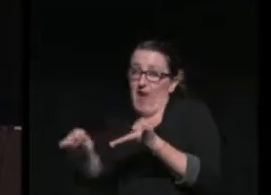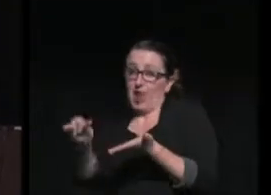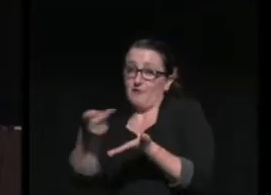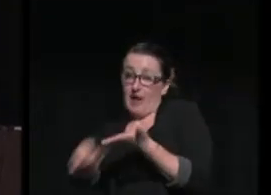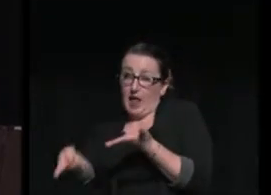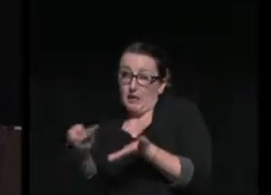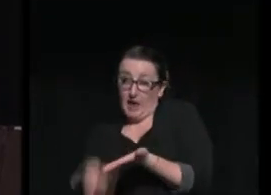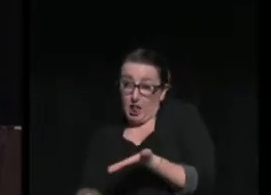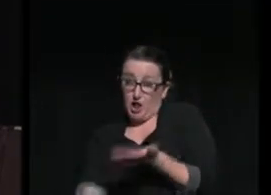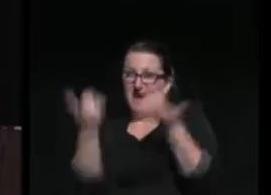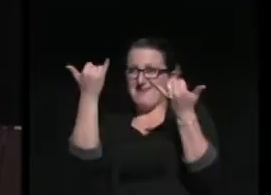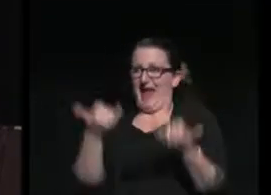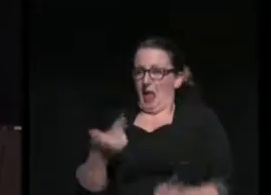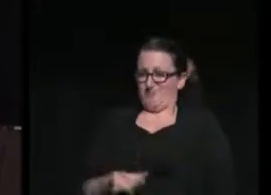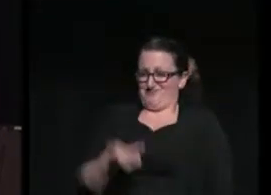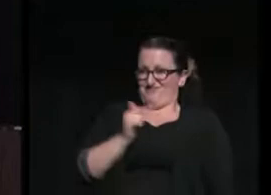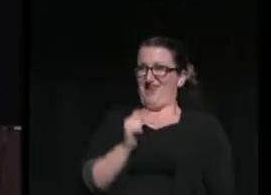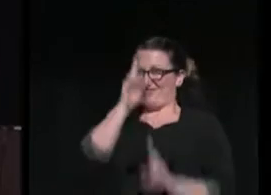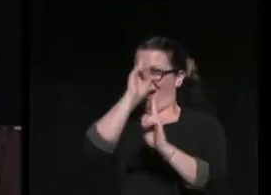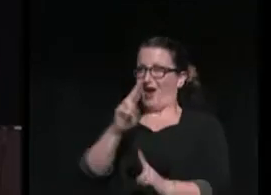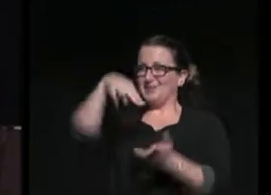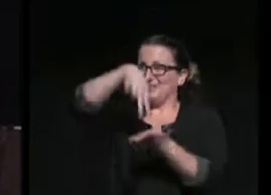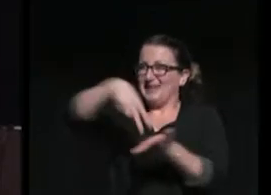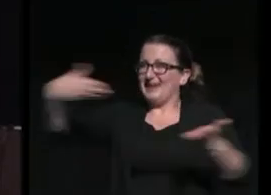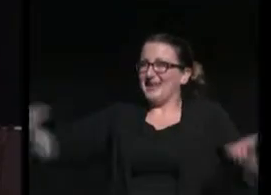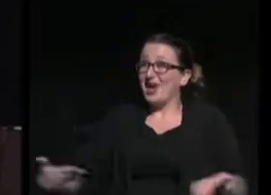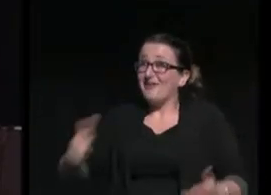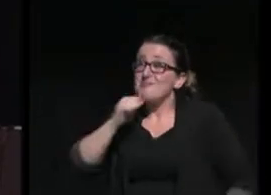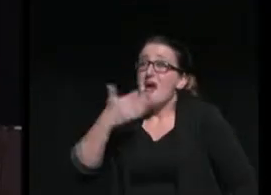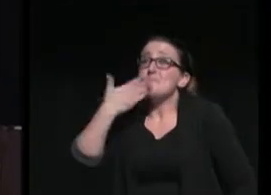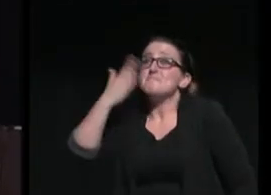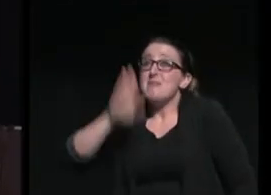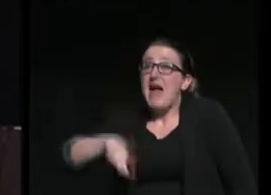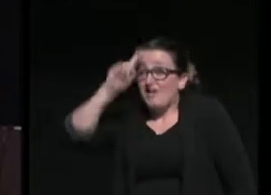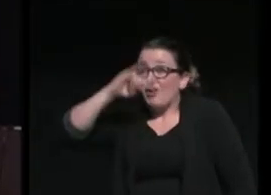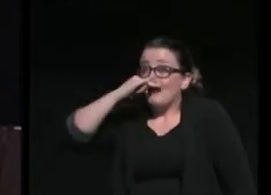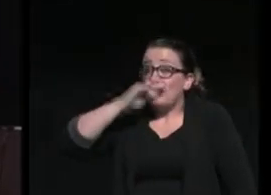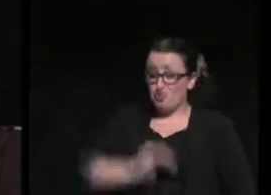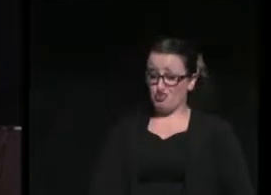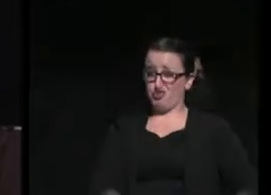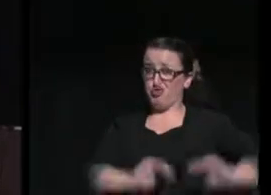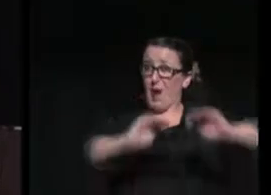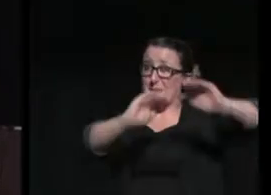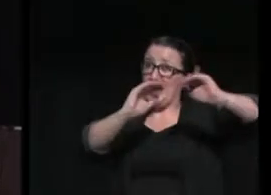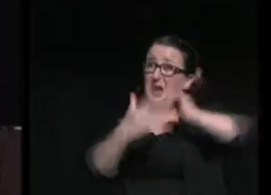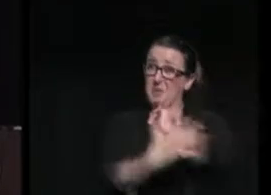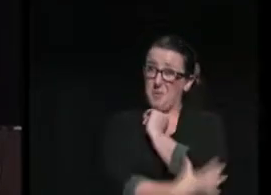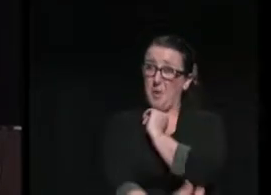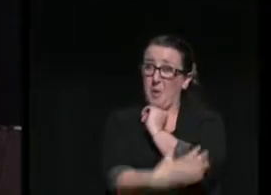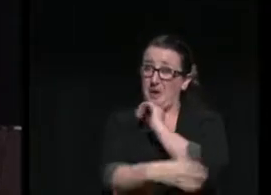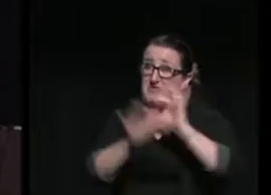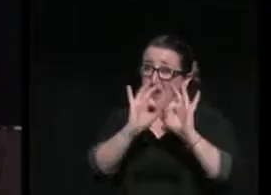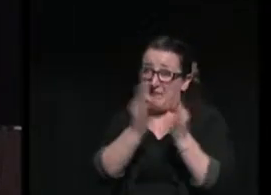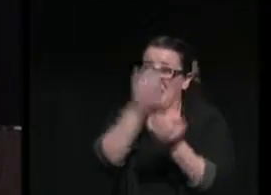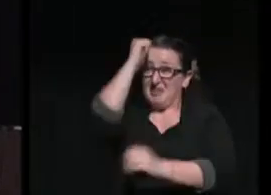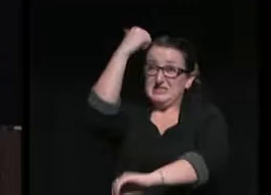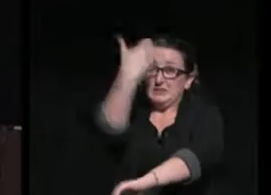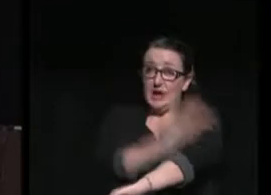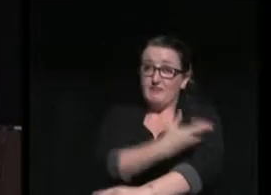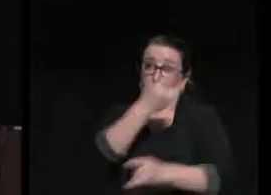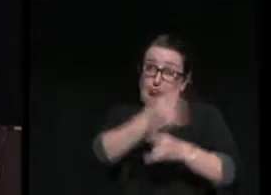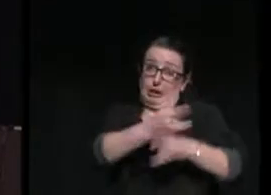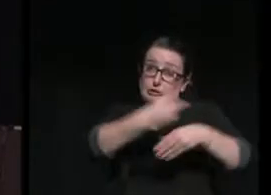stage. Not bad for a kid who grew up in a working poor family, the son of a liquor store manager and a secretary,